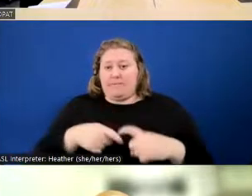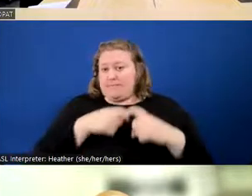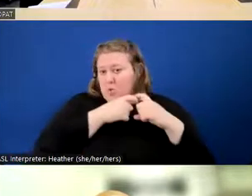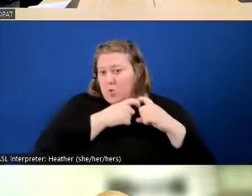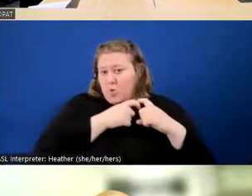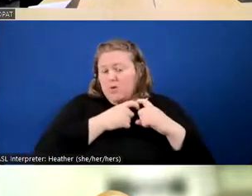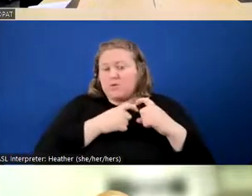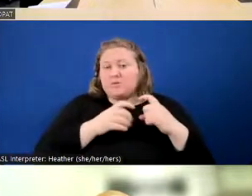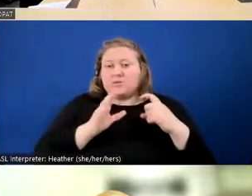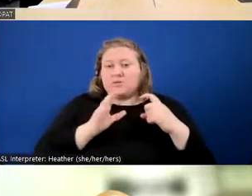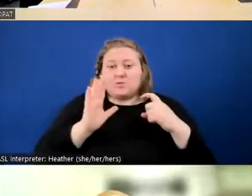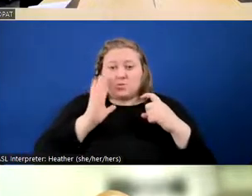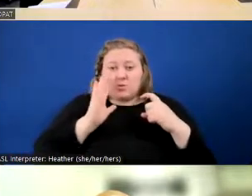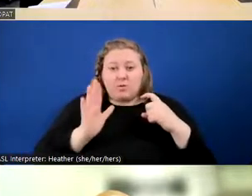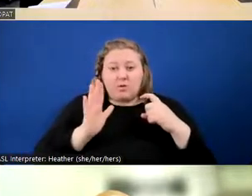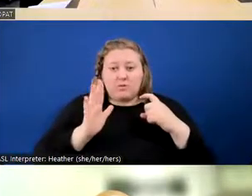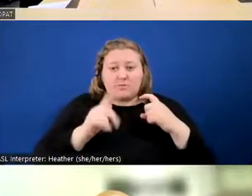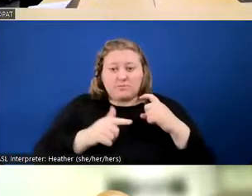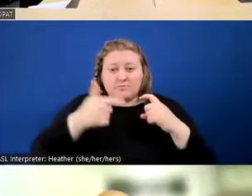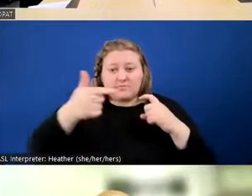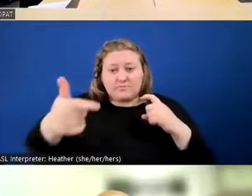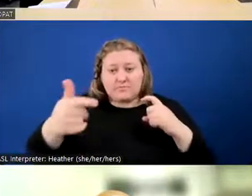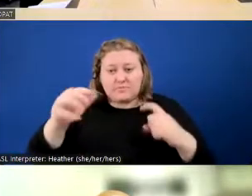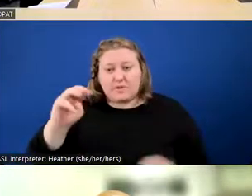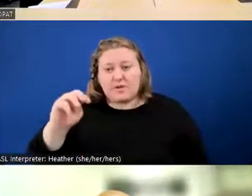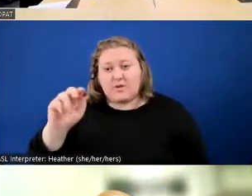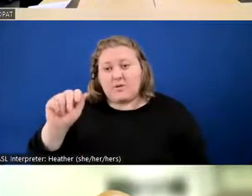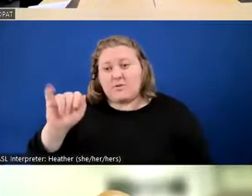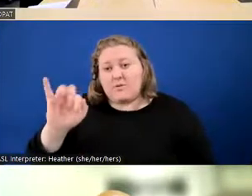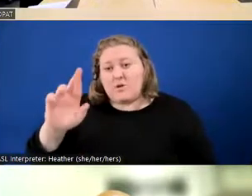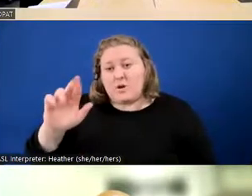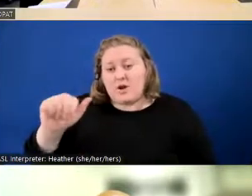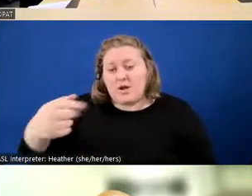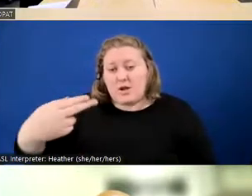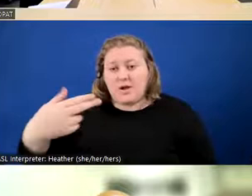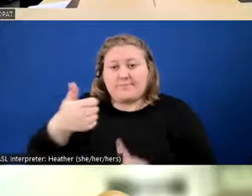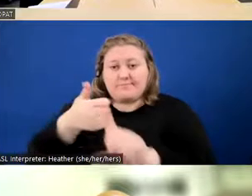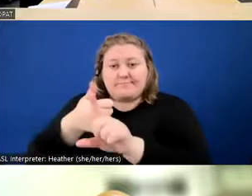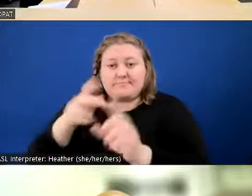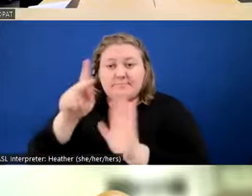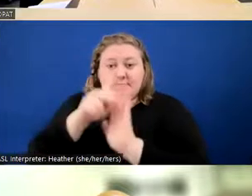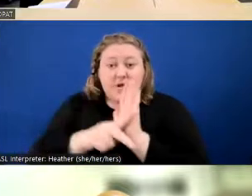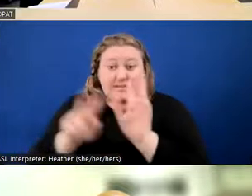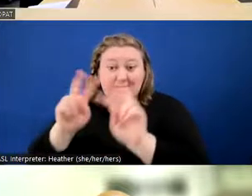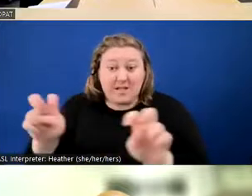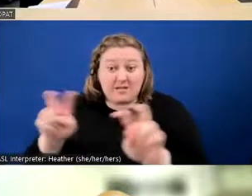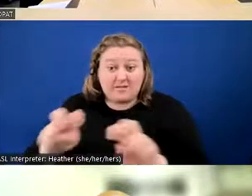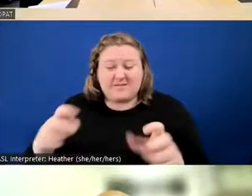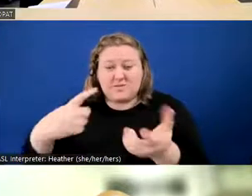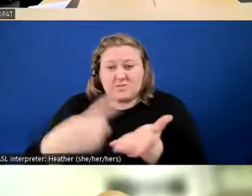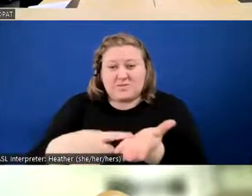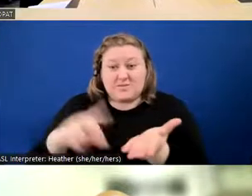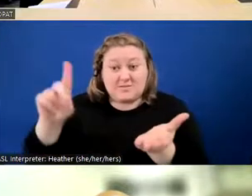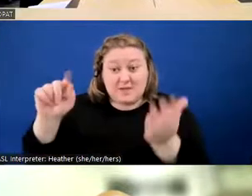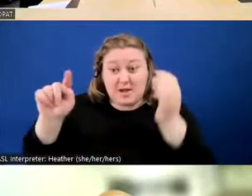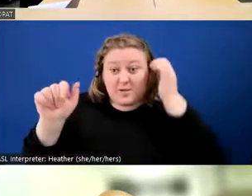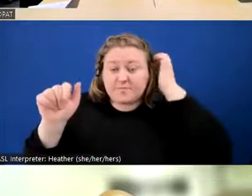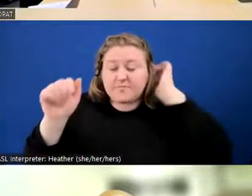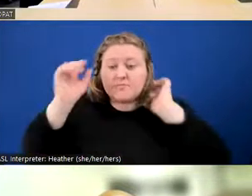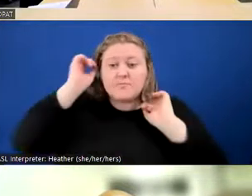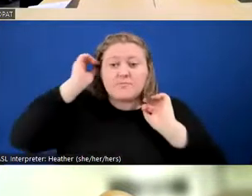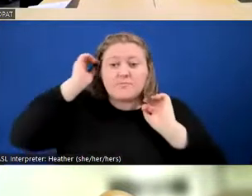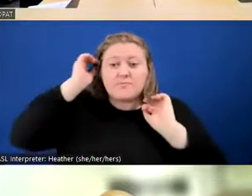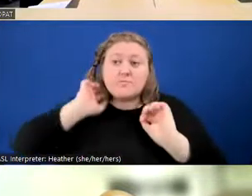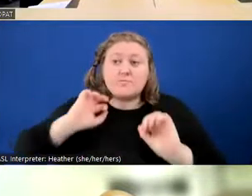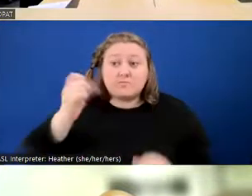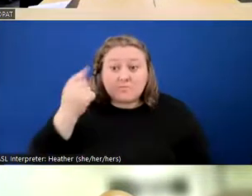over to Mariah, who is our policy analyst, to go over the data. Now, I will also say this will